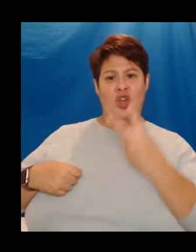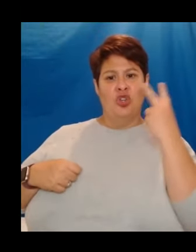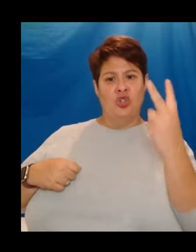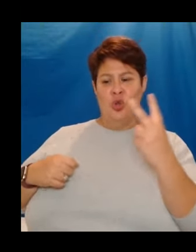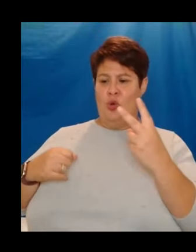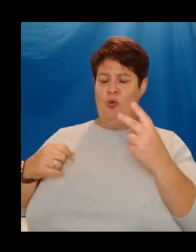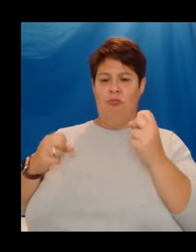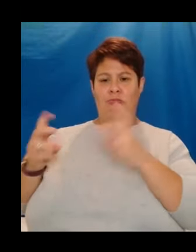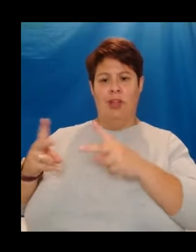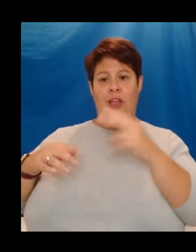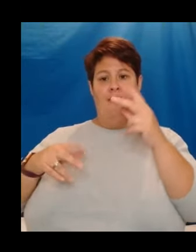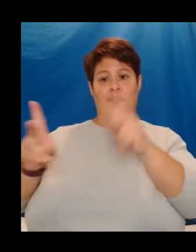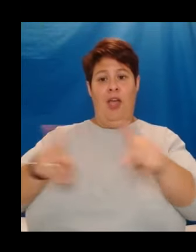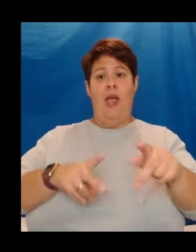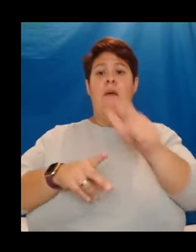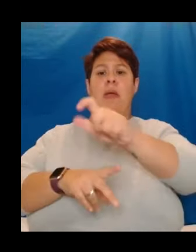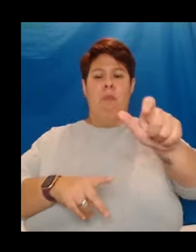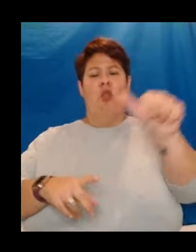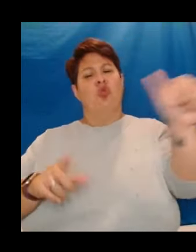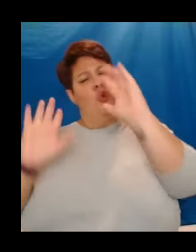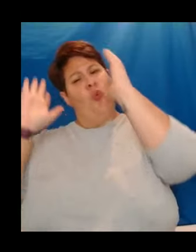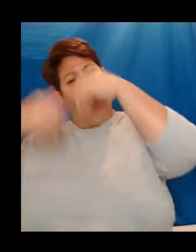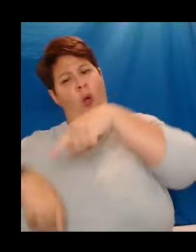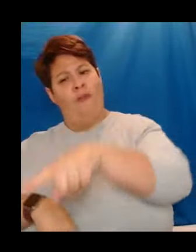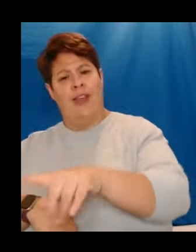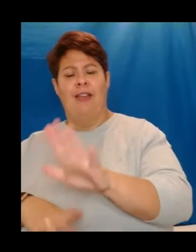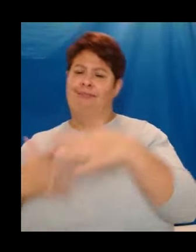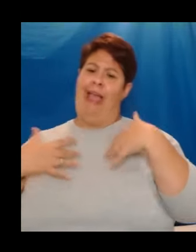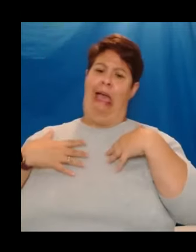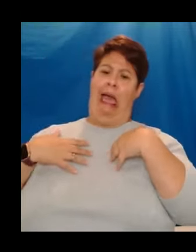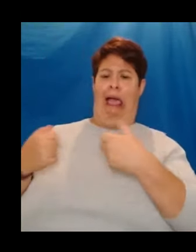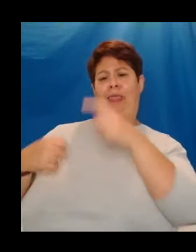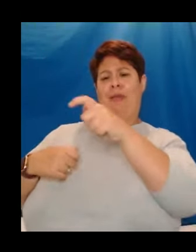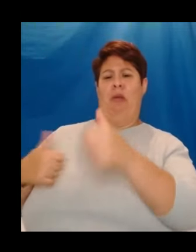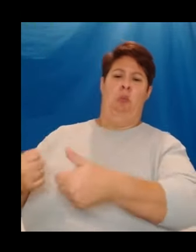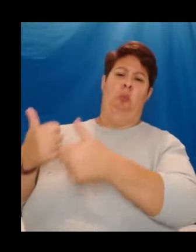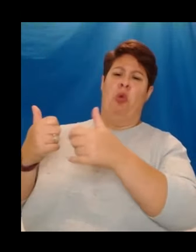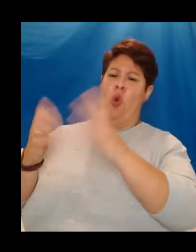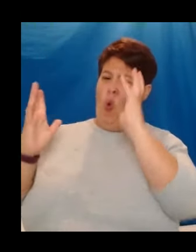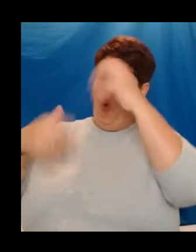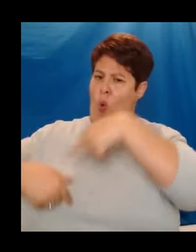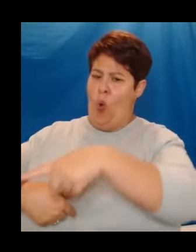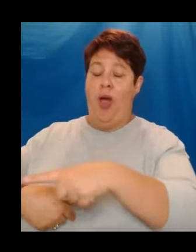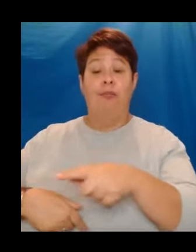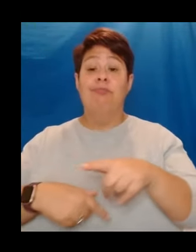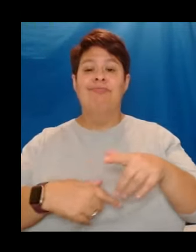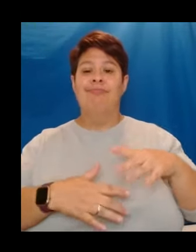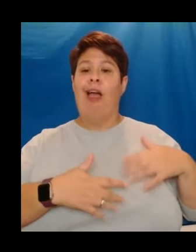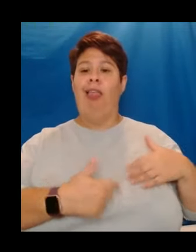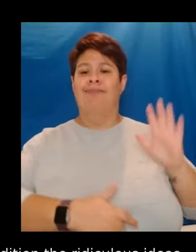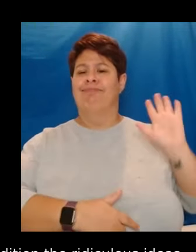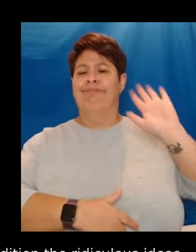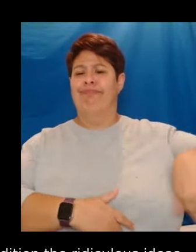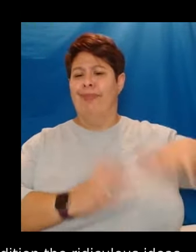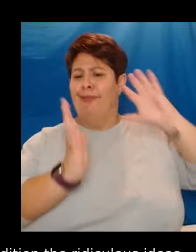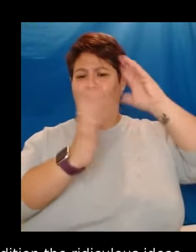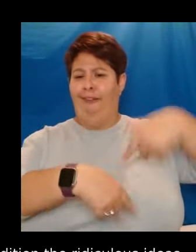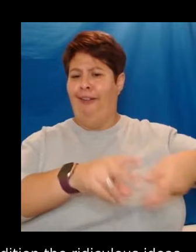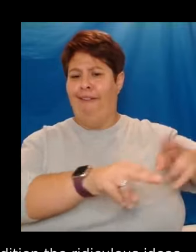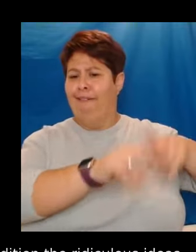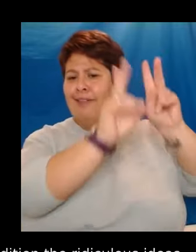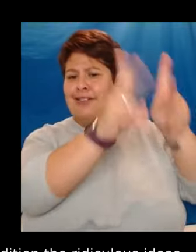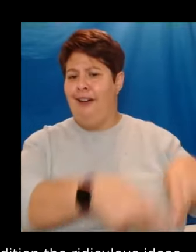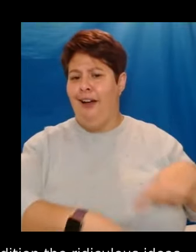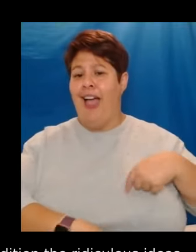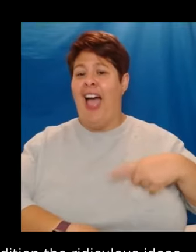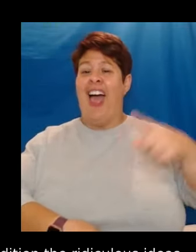those who people should worry about, those who are healthy, and those who are not. I think that thinking transcended